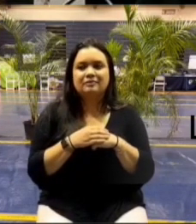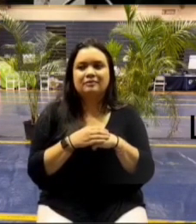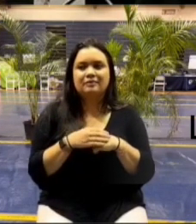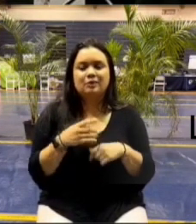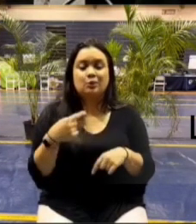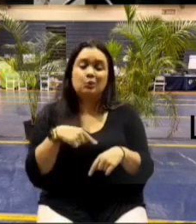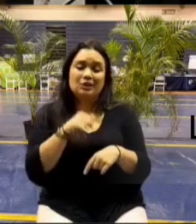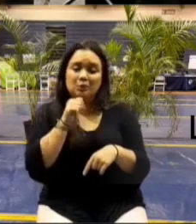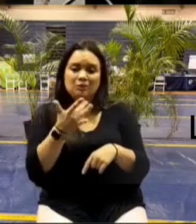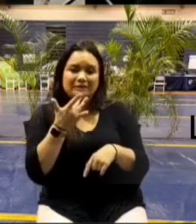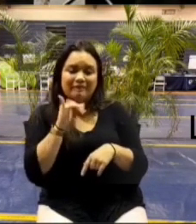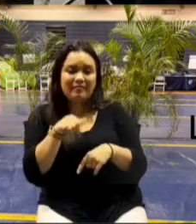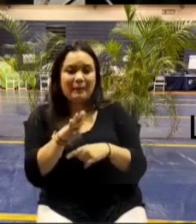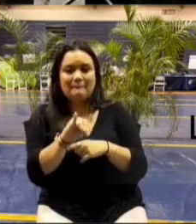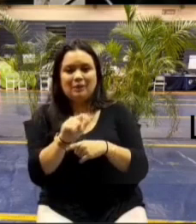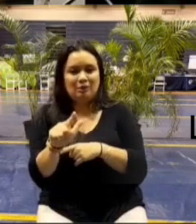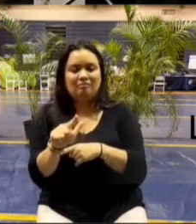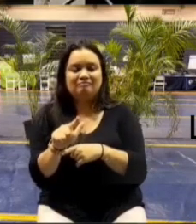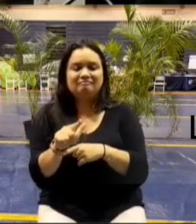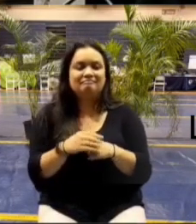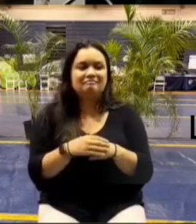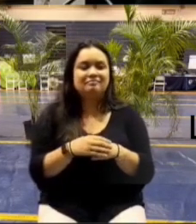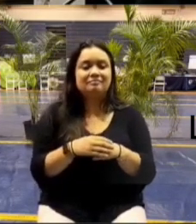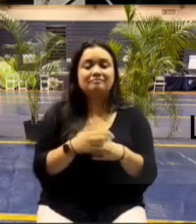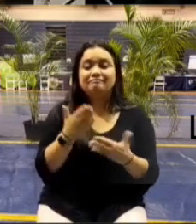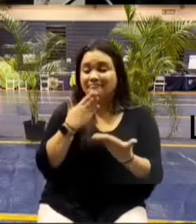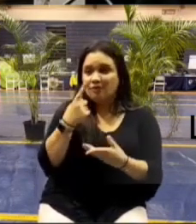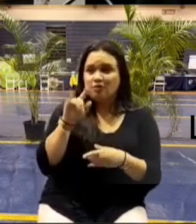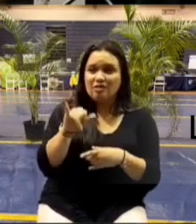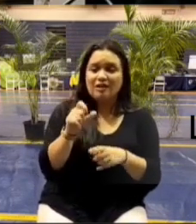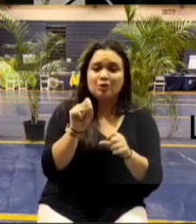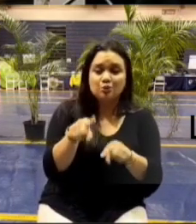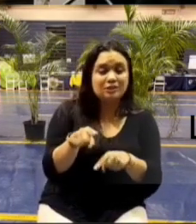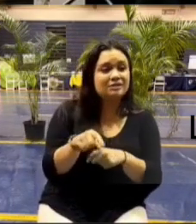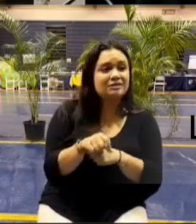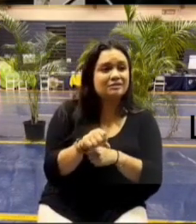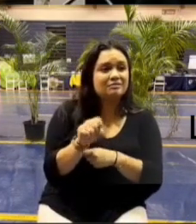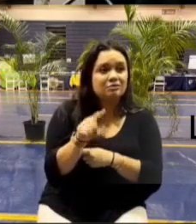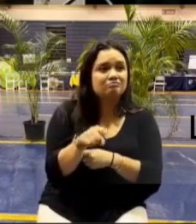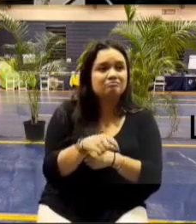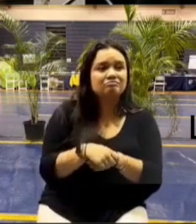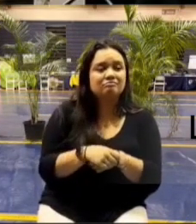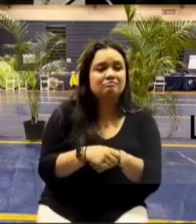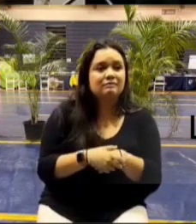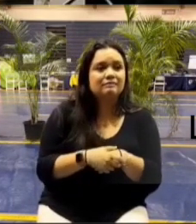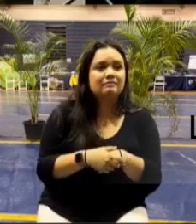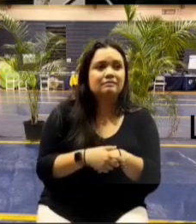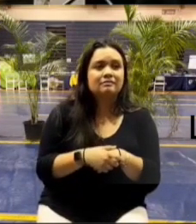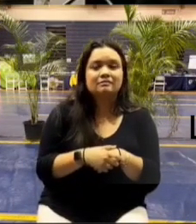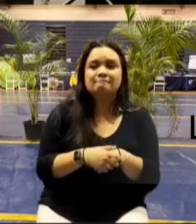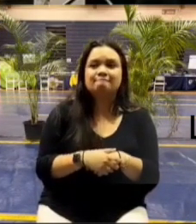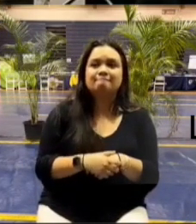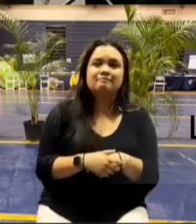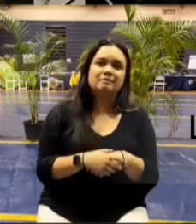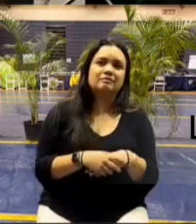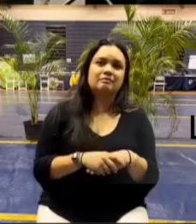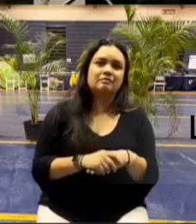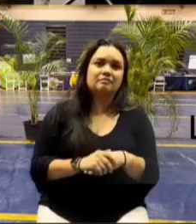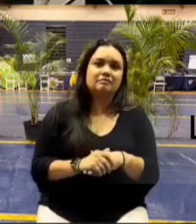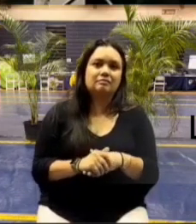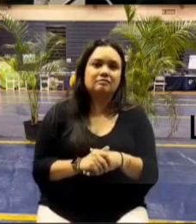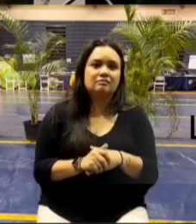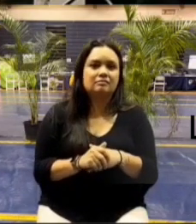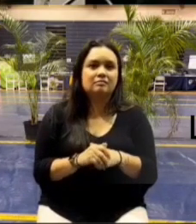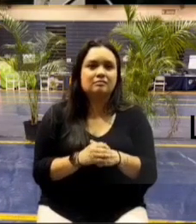bill thank you thank you thank you for that question any others let's reach your hand okay right here the second